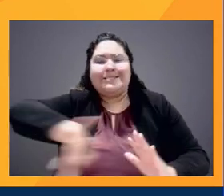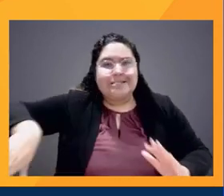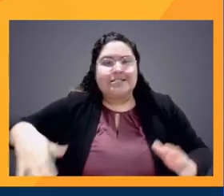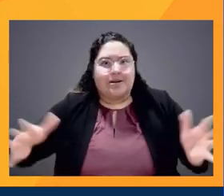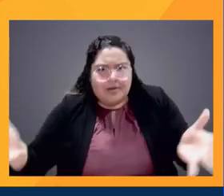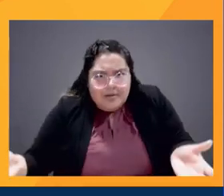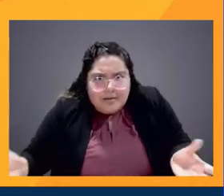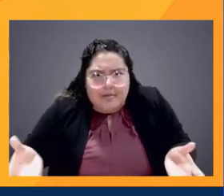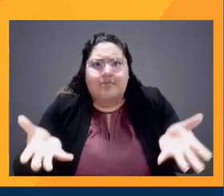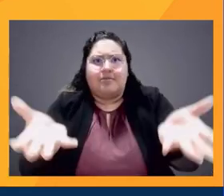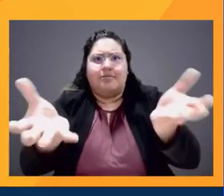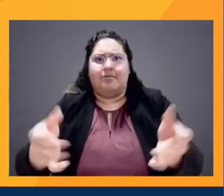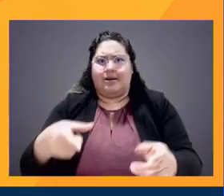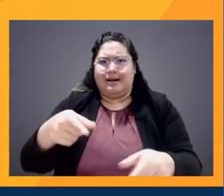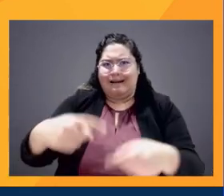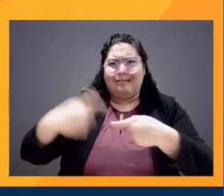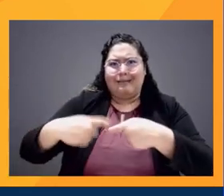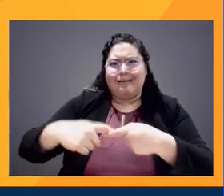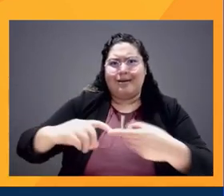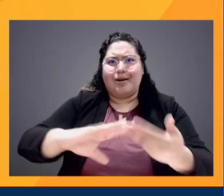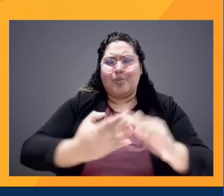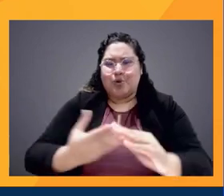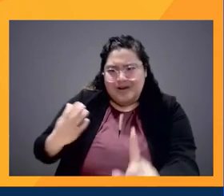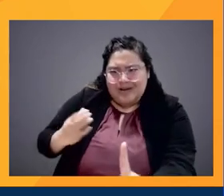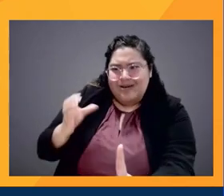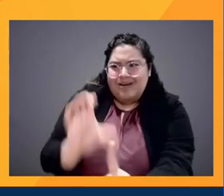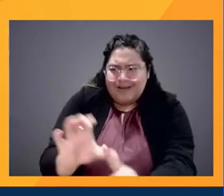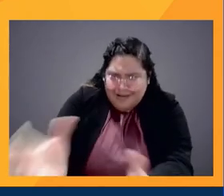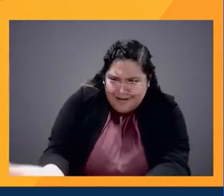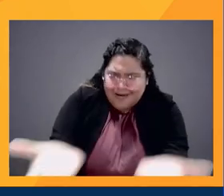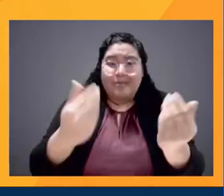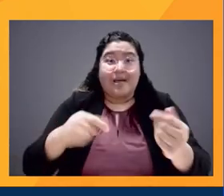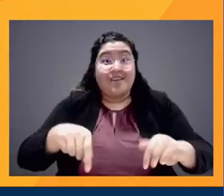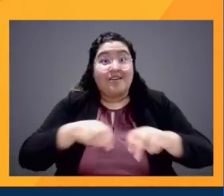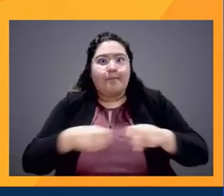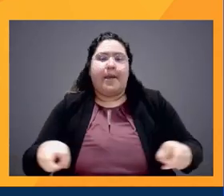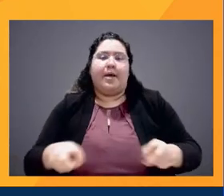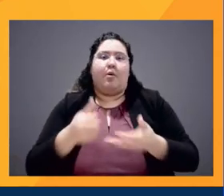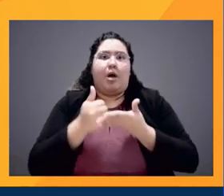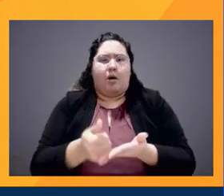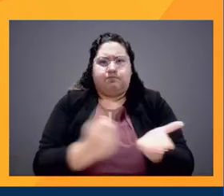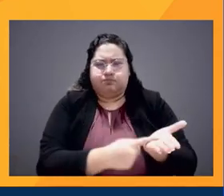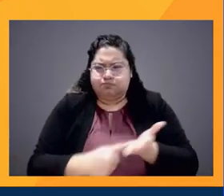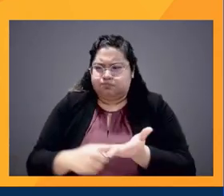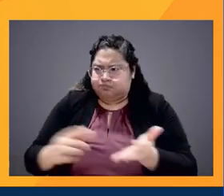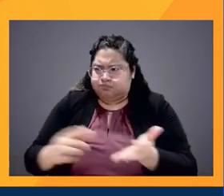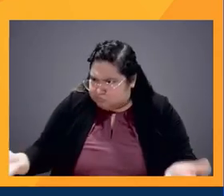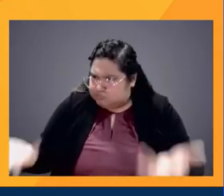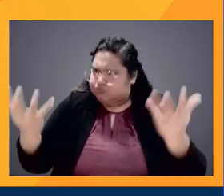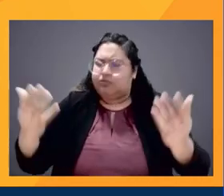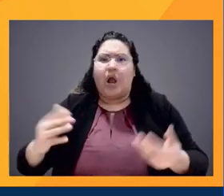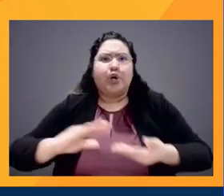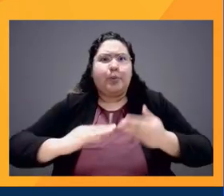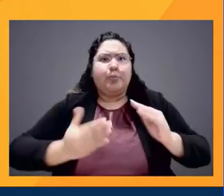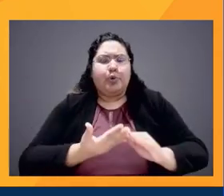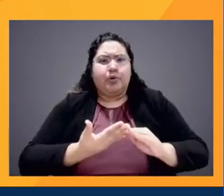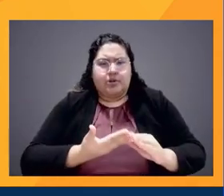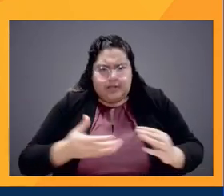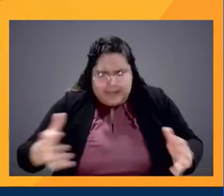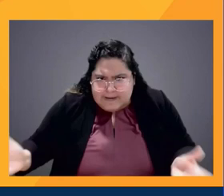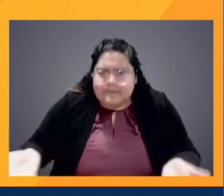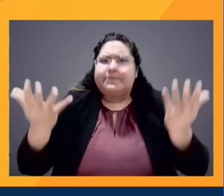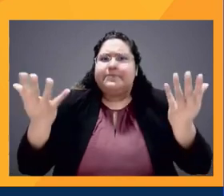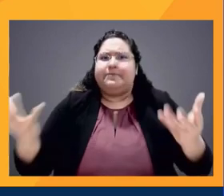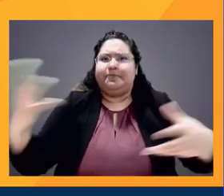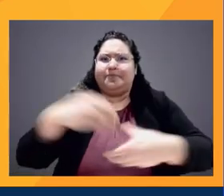this panel is a wonderful opportunity to advance this conversation and ultimately to rally our community. Thank you for all of your hard